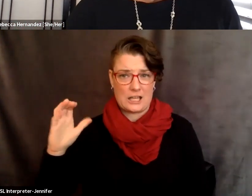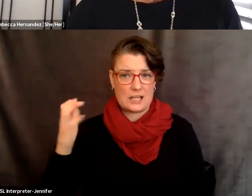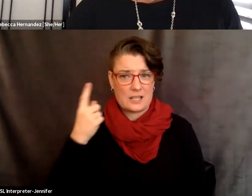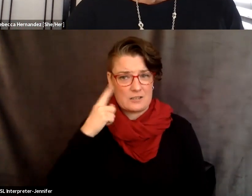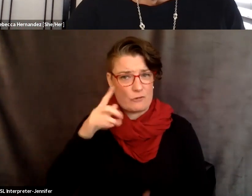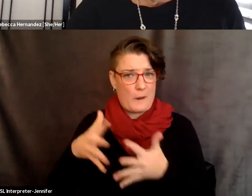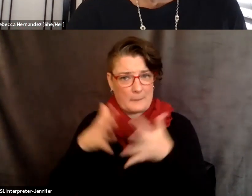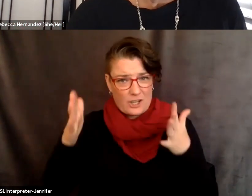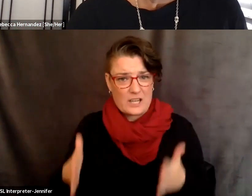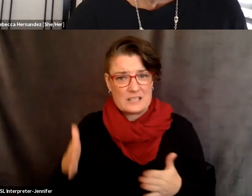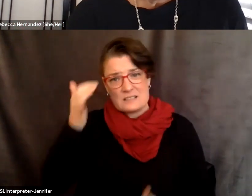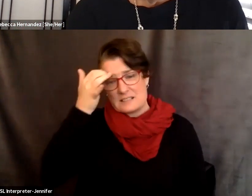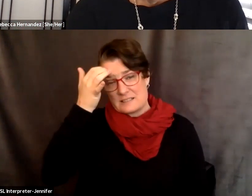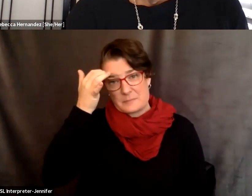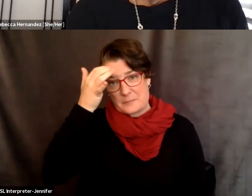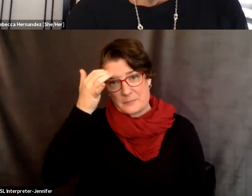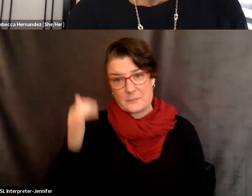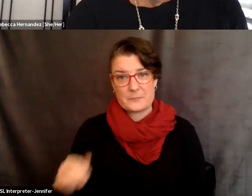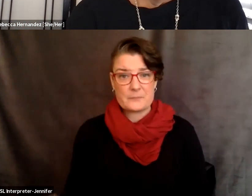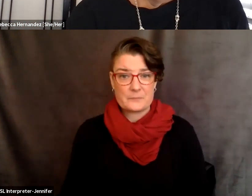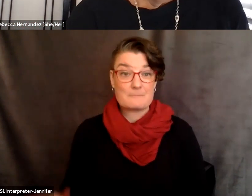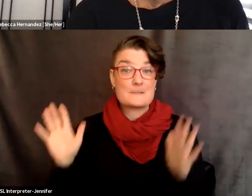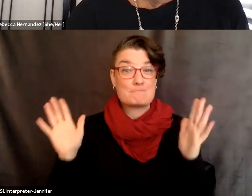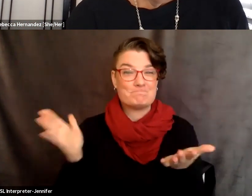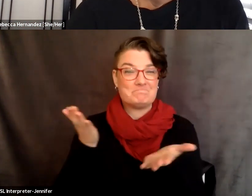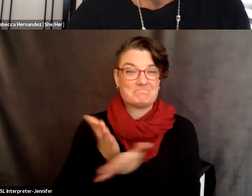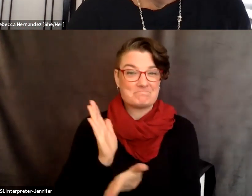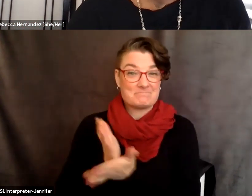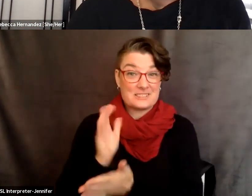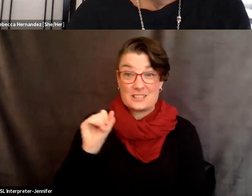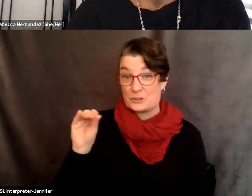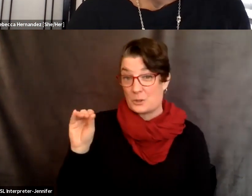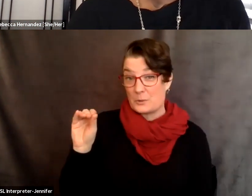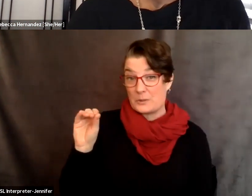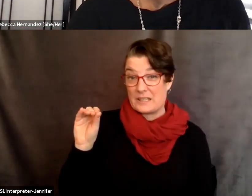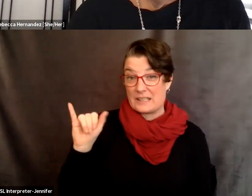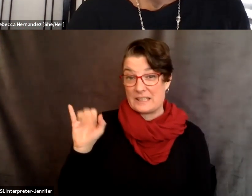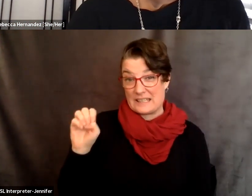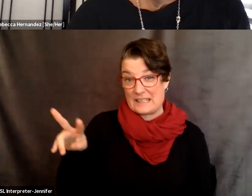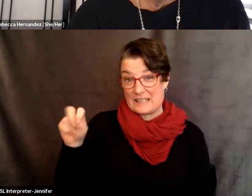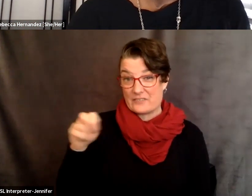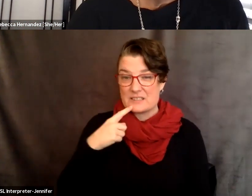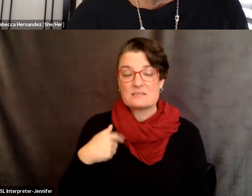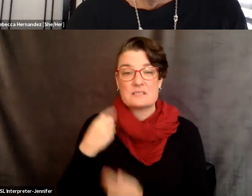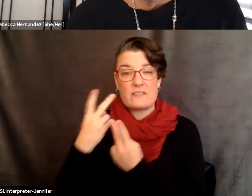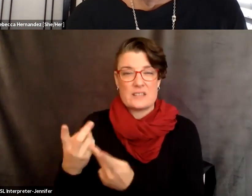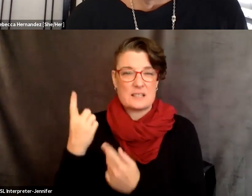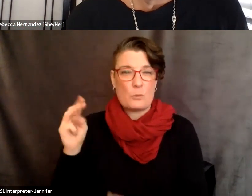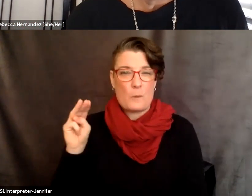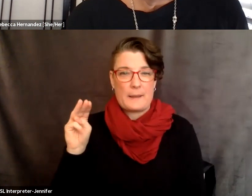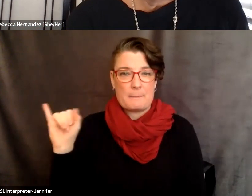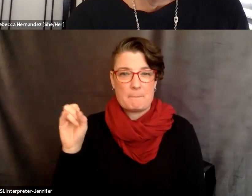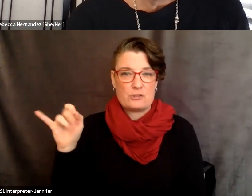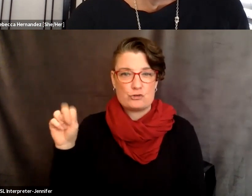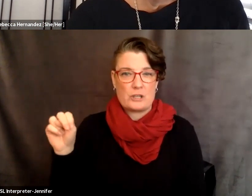and, um, all right. So, uh, Eve asked at a visit to one of the missions years ago, I